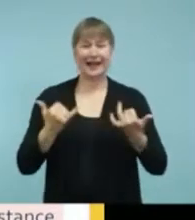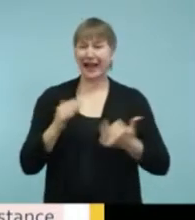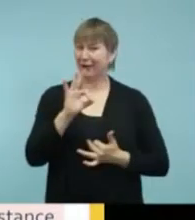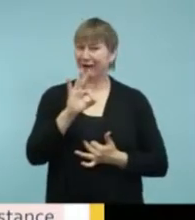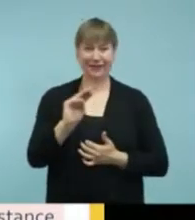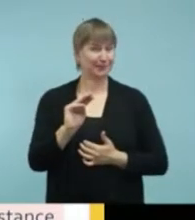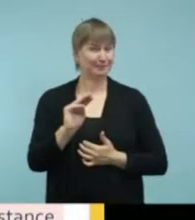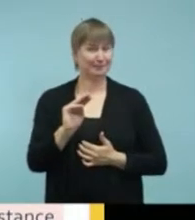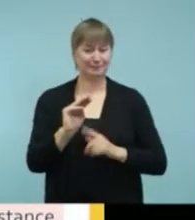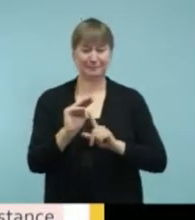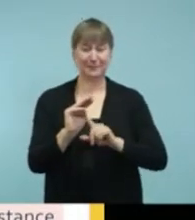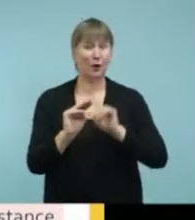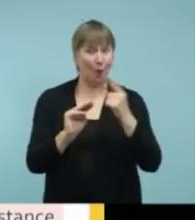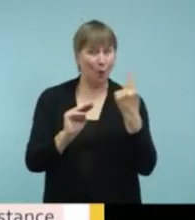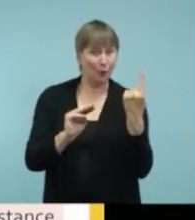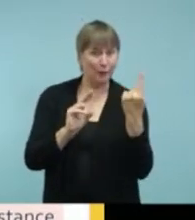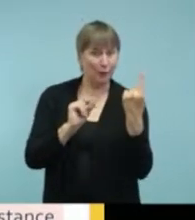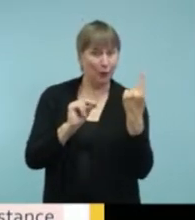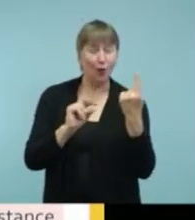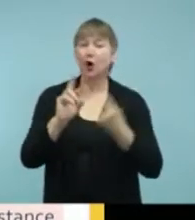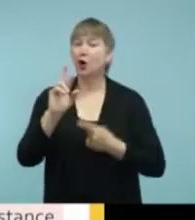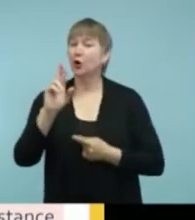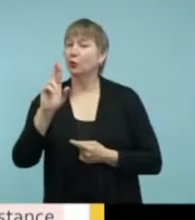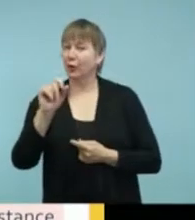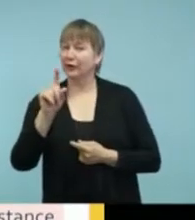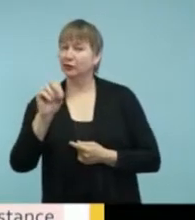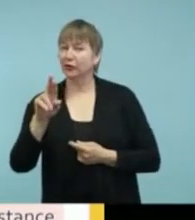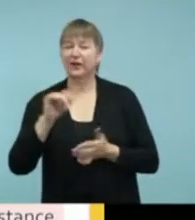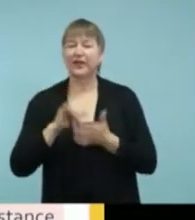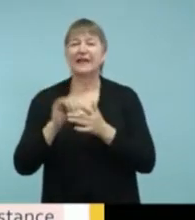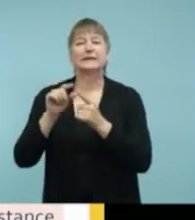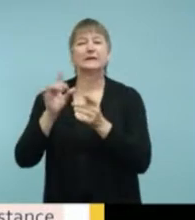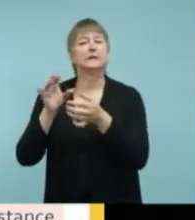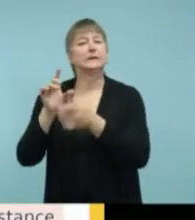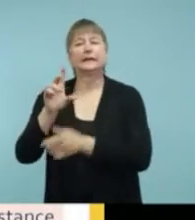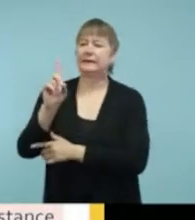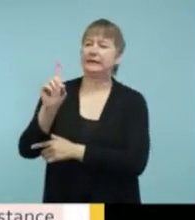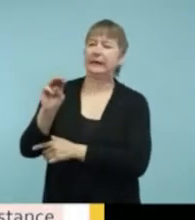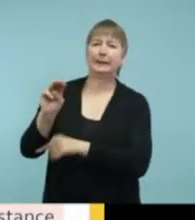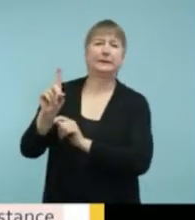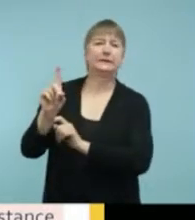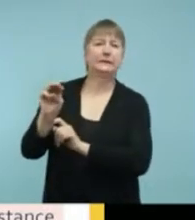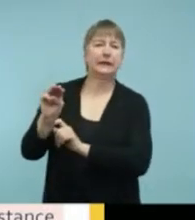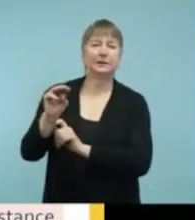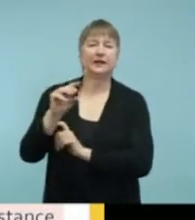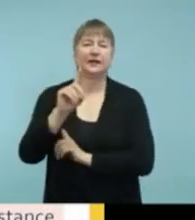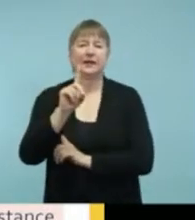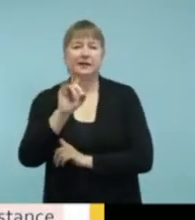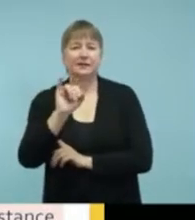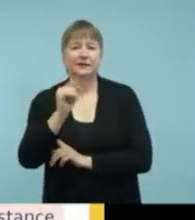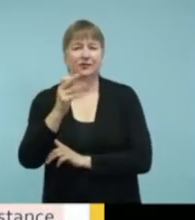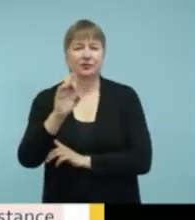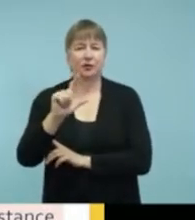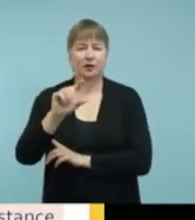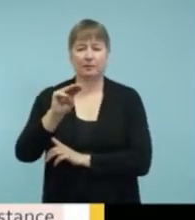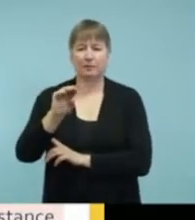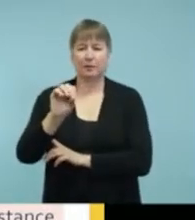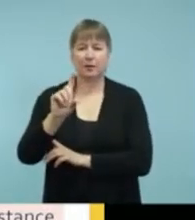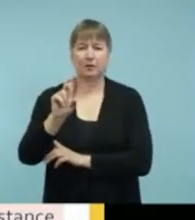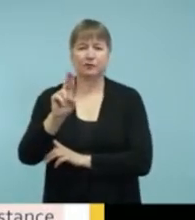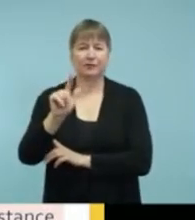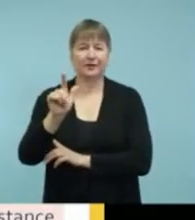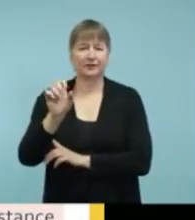which is technically DM, which stands for digital modulation. We have things like Bluetooth